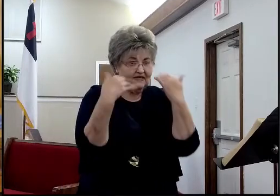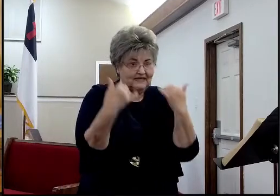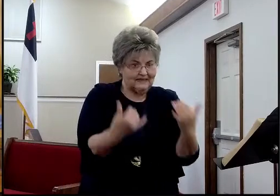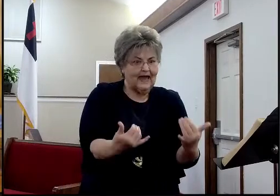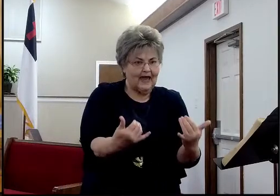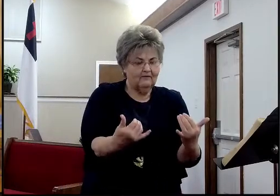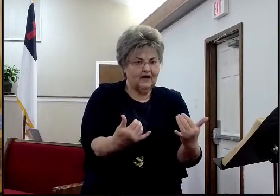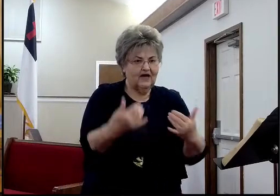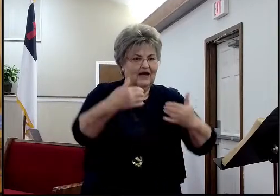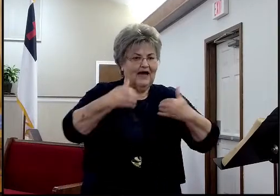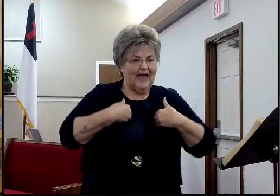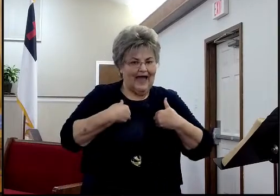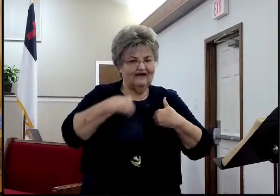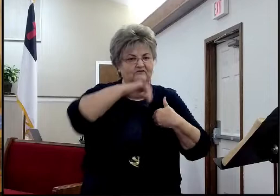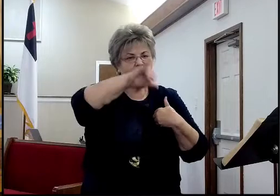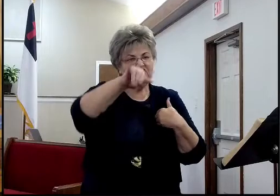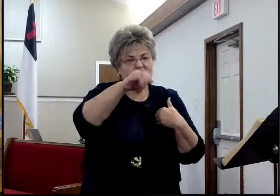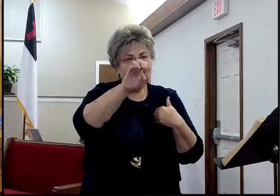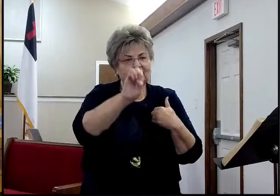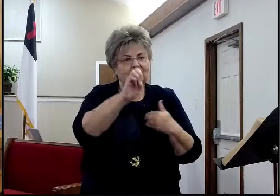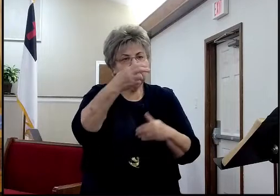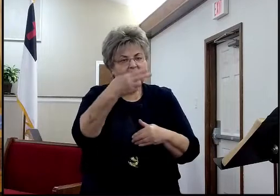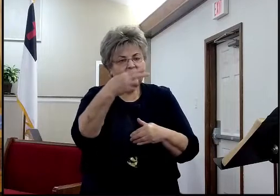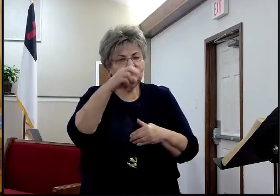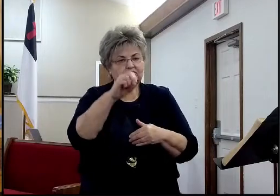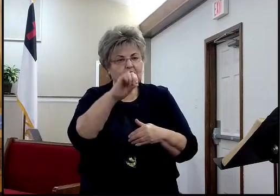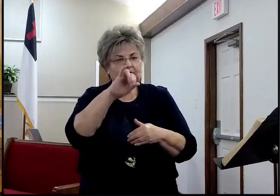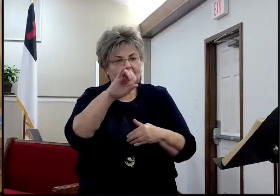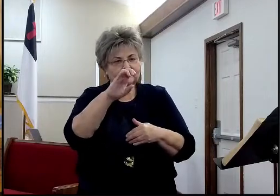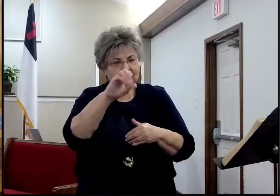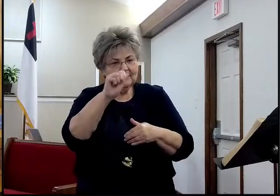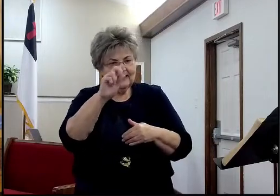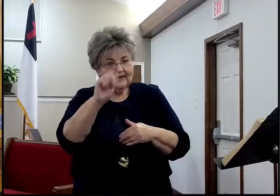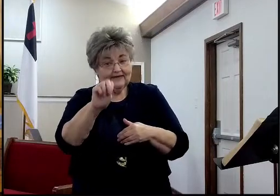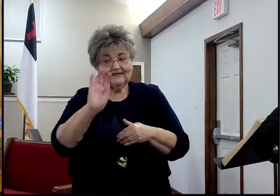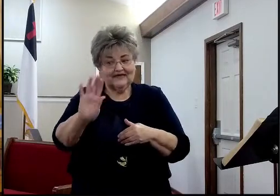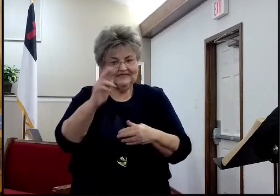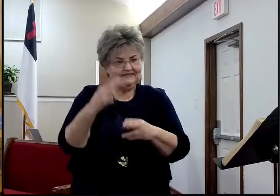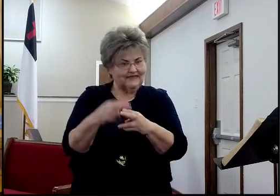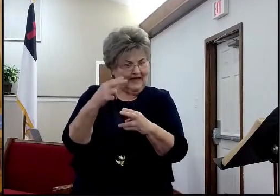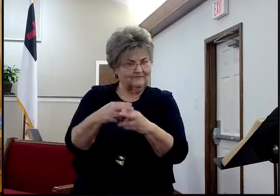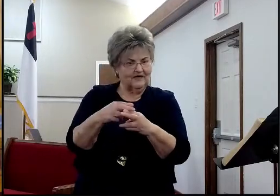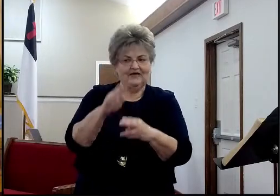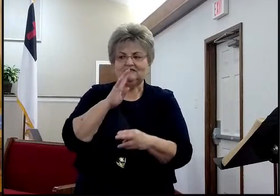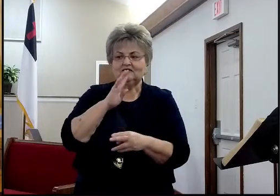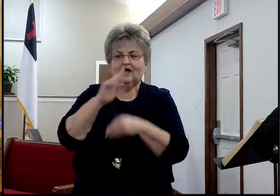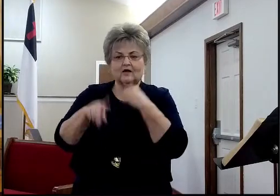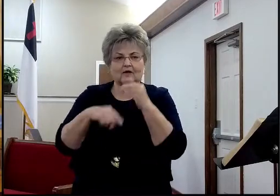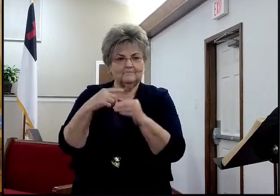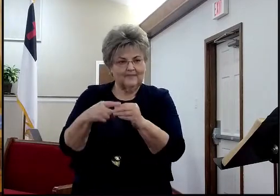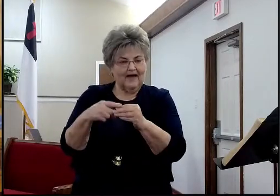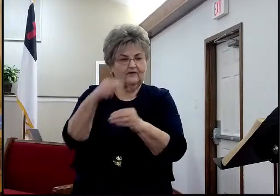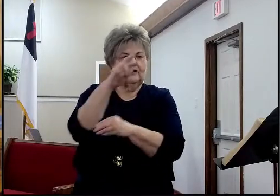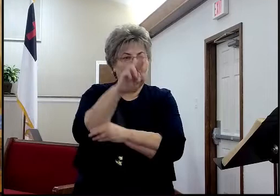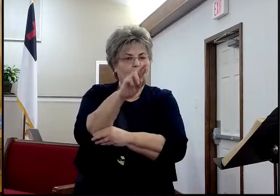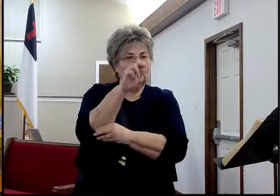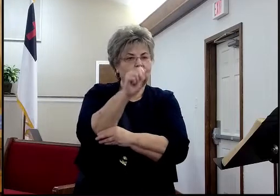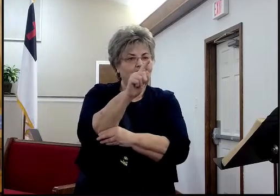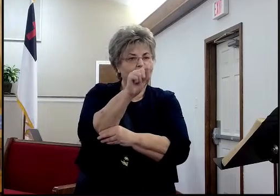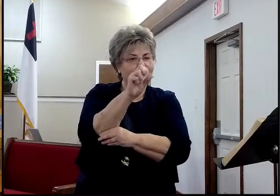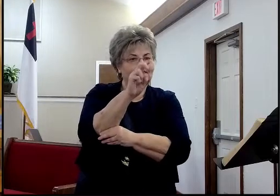have, Jehoiakim's name on them, and it talks about, the rations that he received, from Babylonian crown.